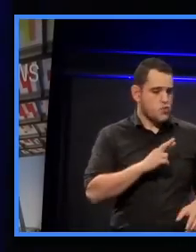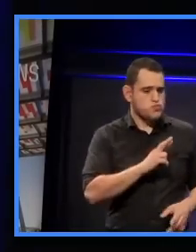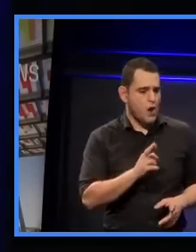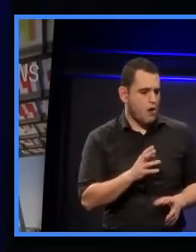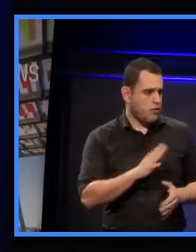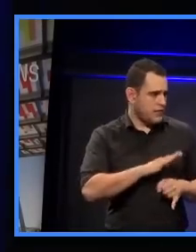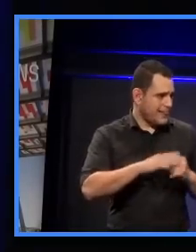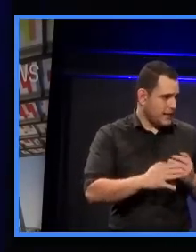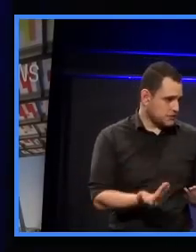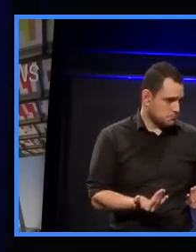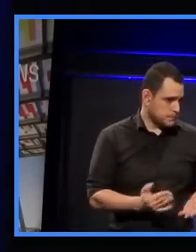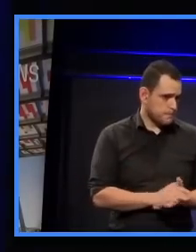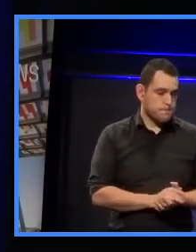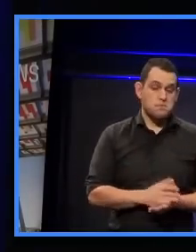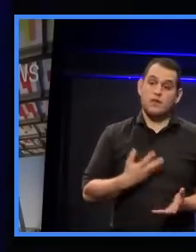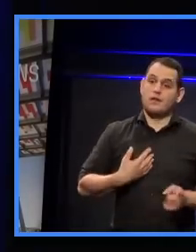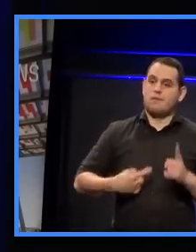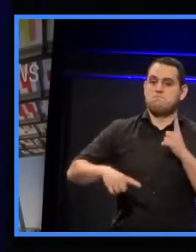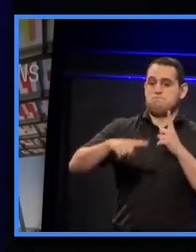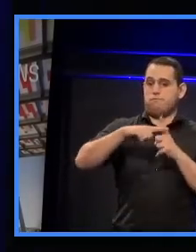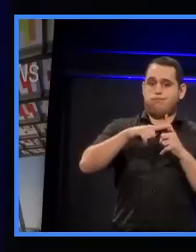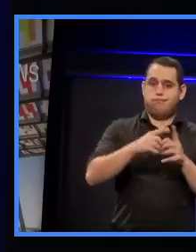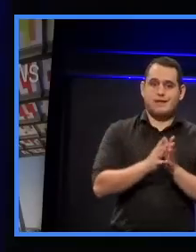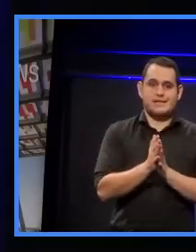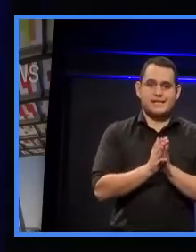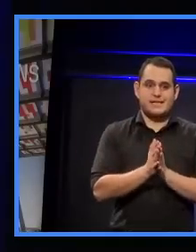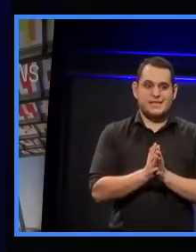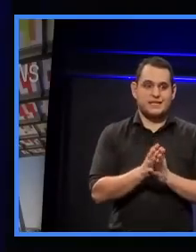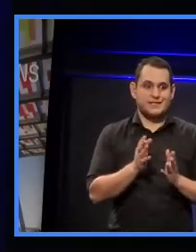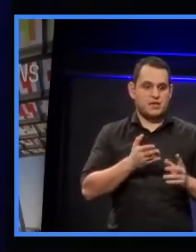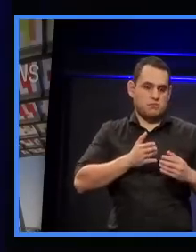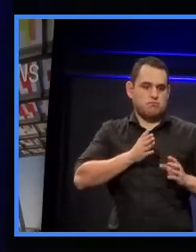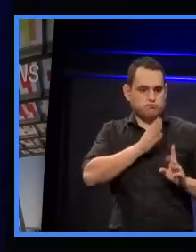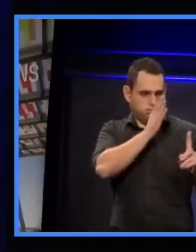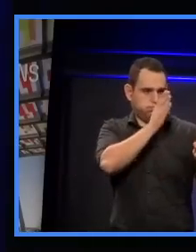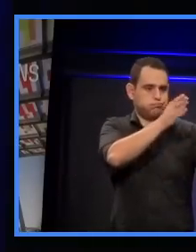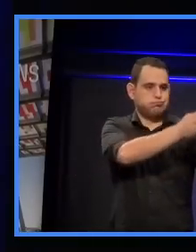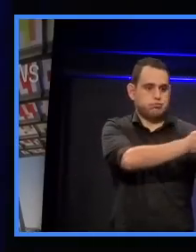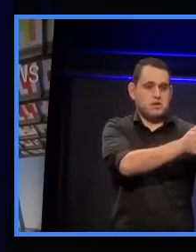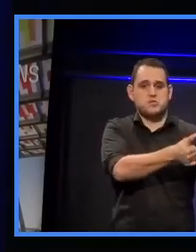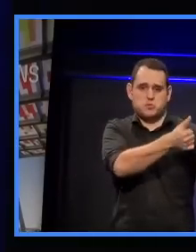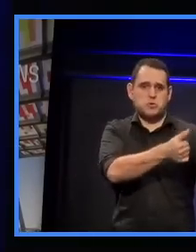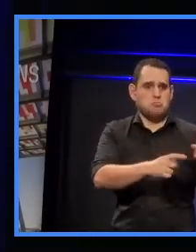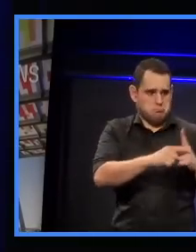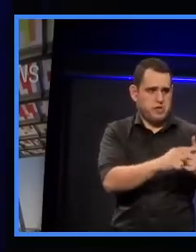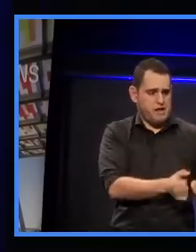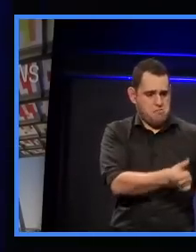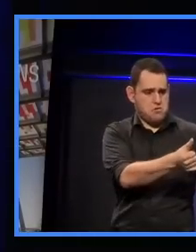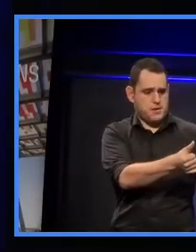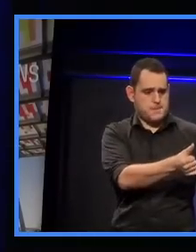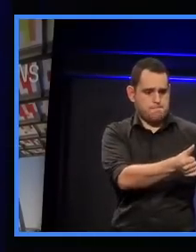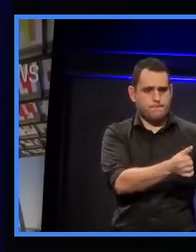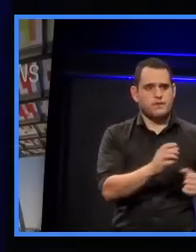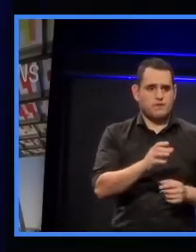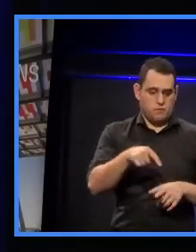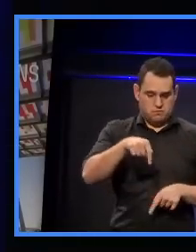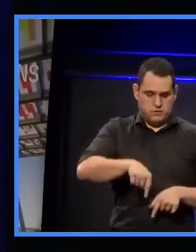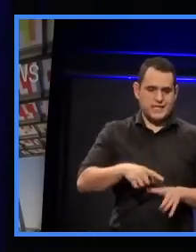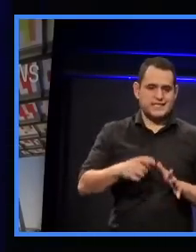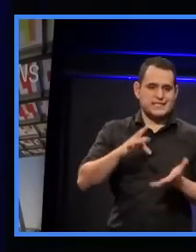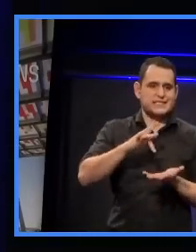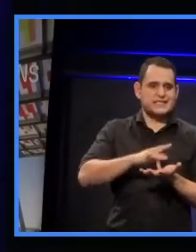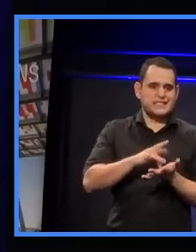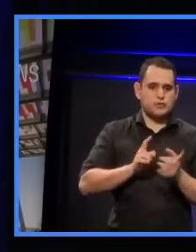last thoughts? I'm very optimistic with the general direction that we're going in for CBD, anyway,